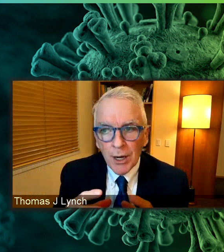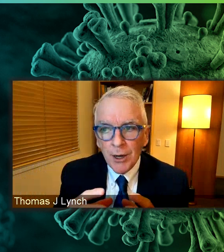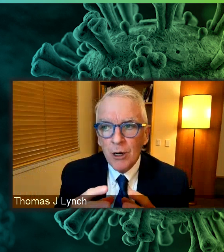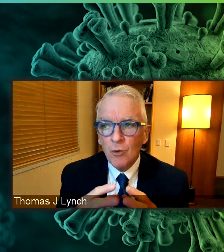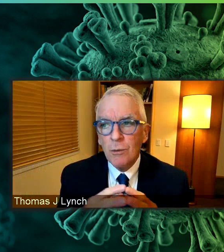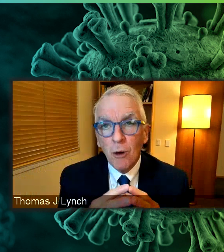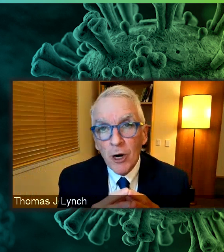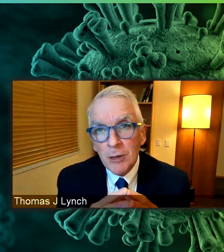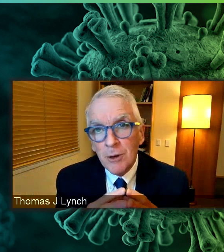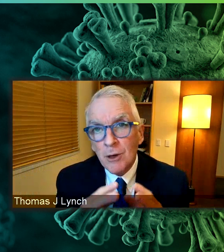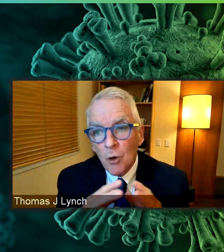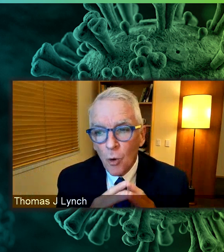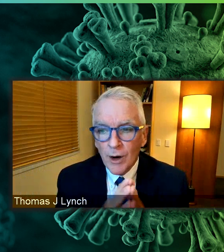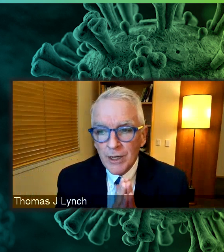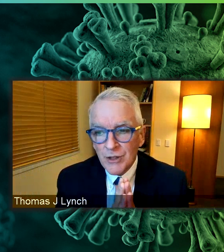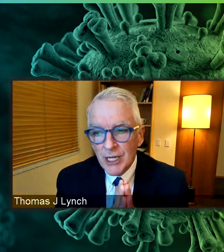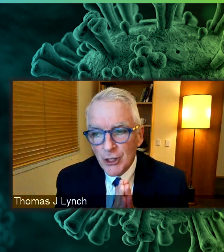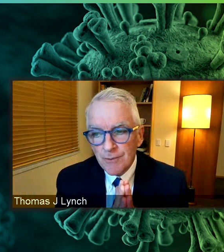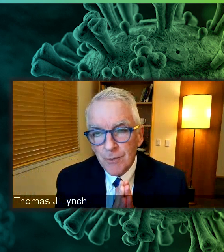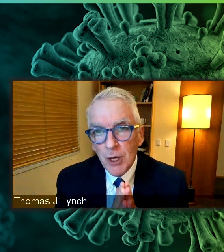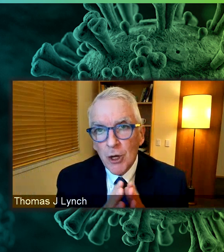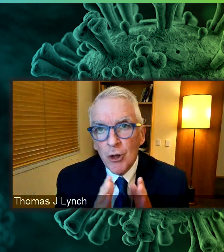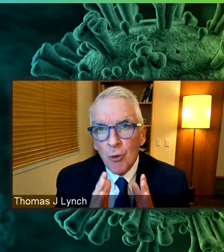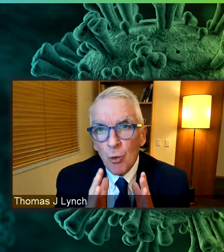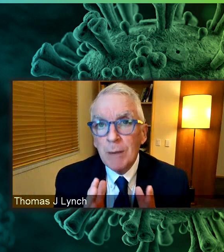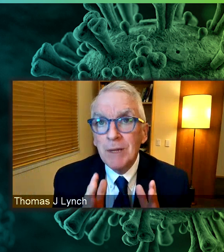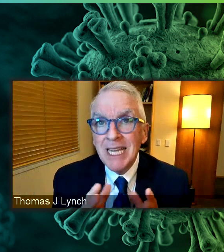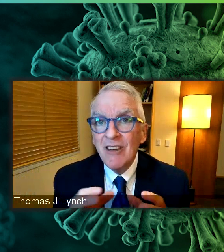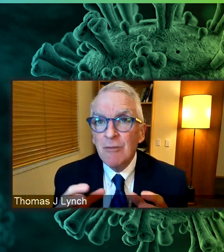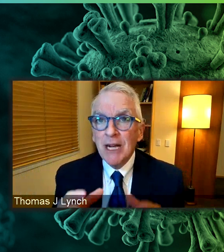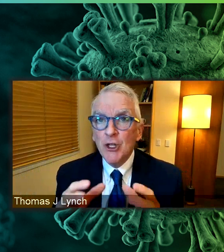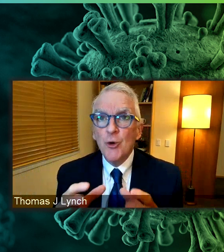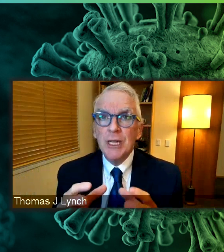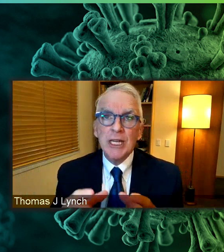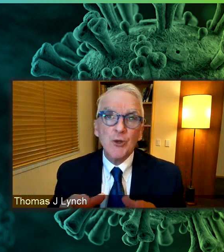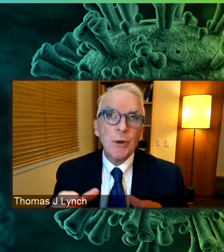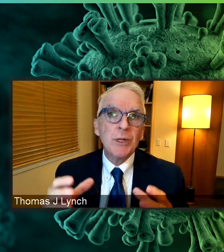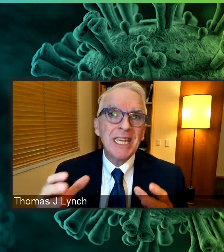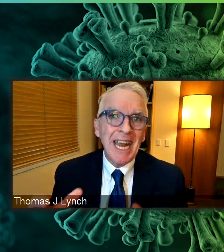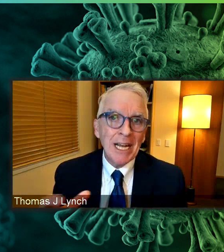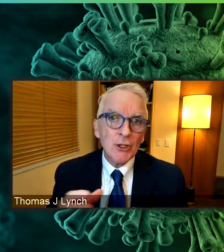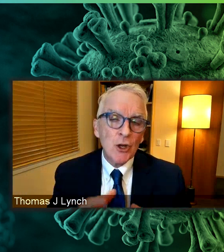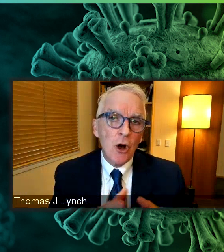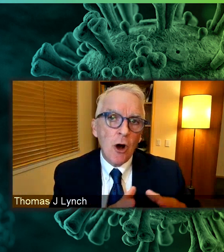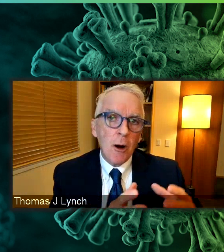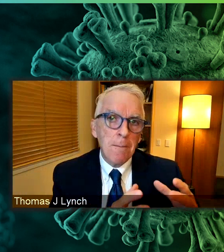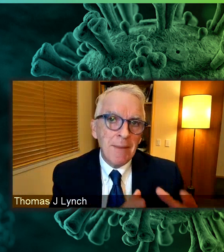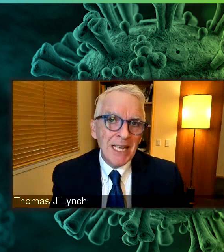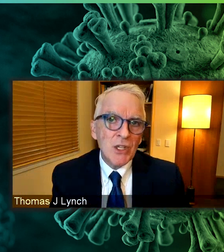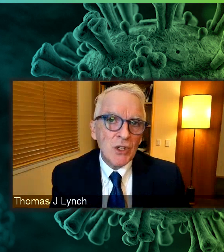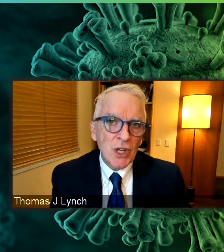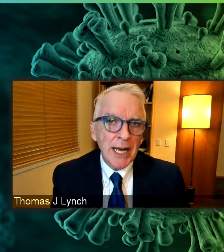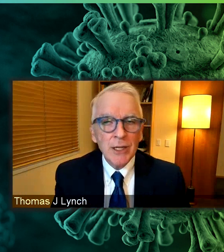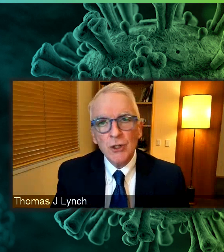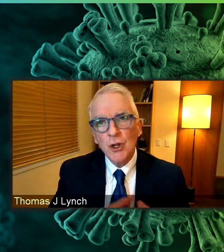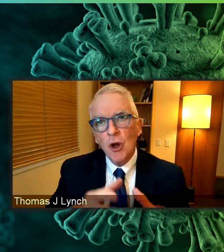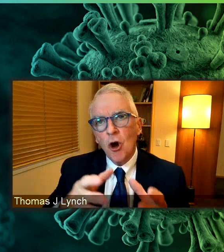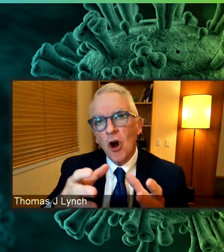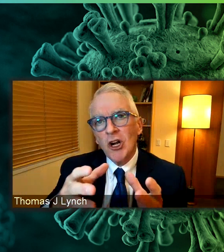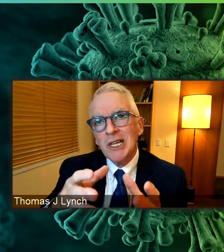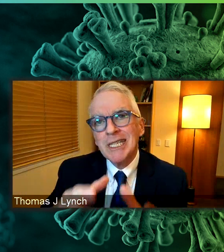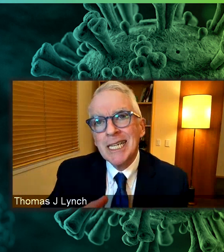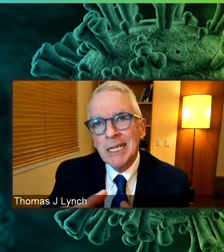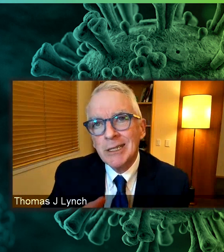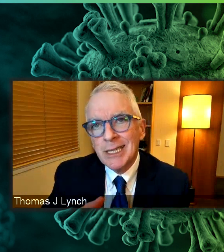one remarkable organization. We believe by doing this, we will enhance our basic science,